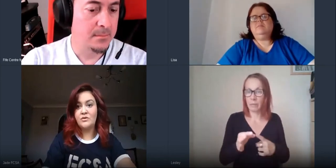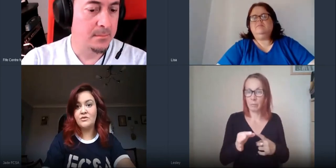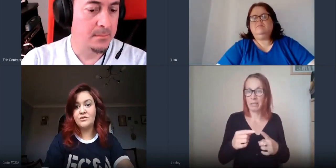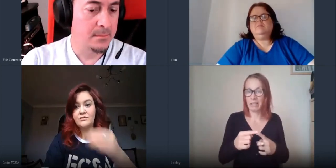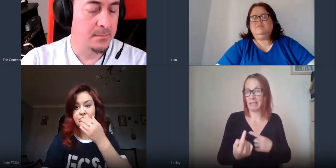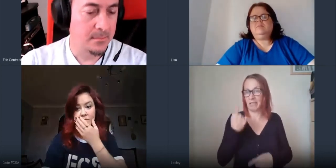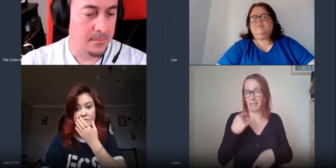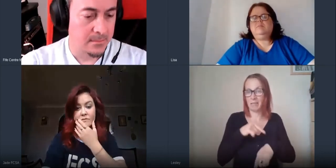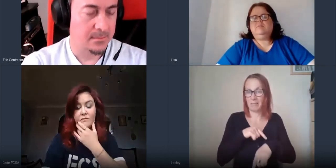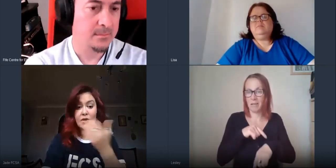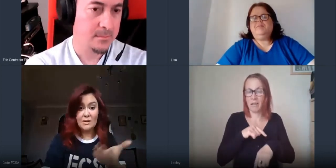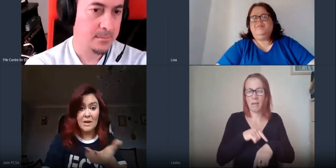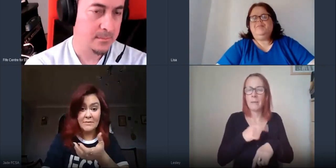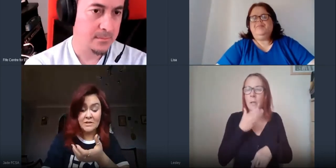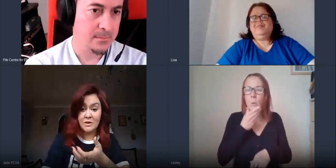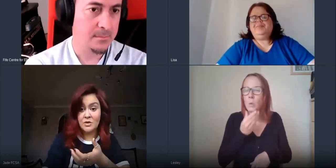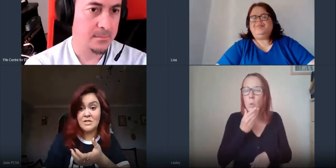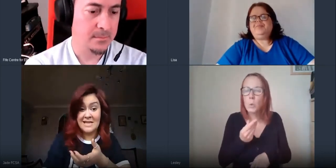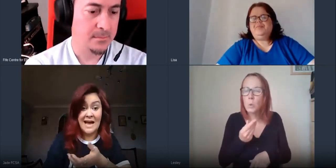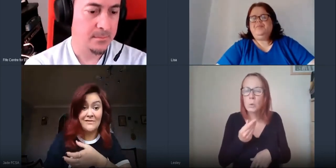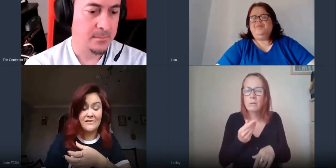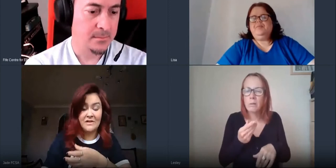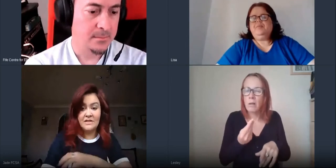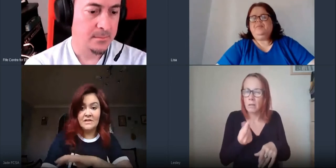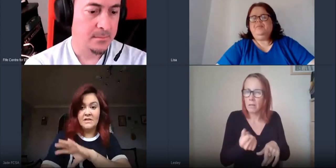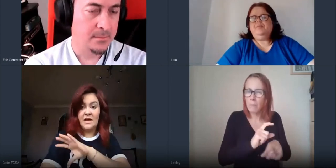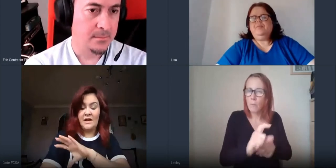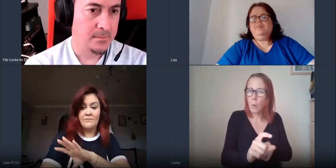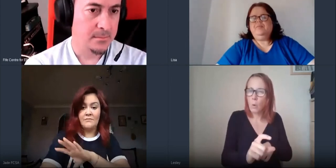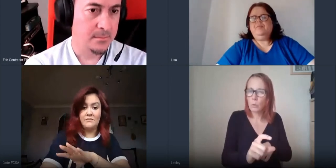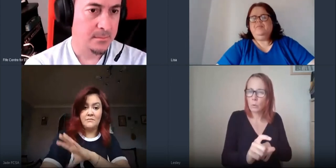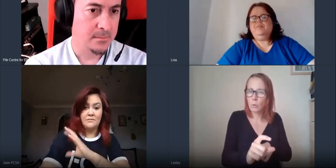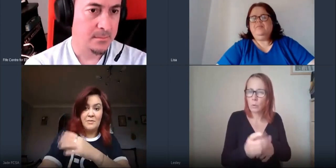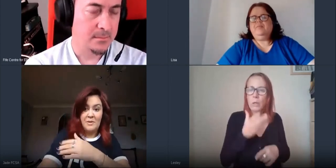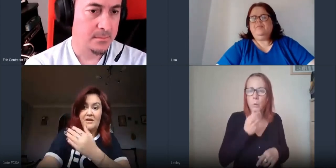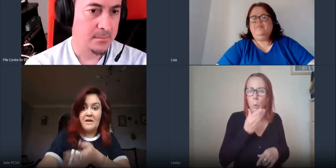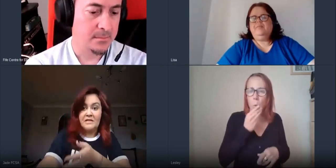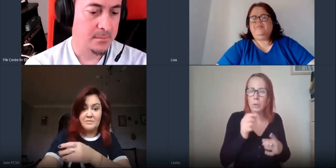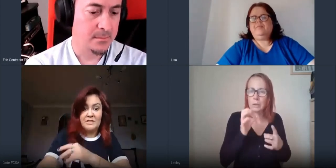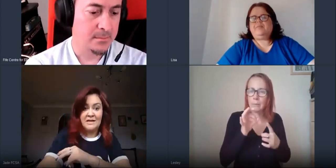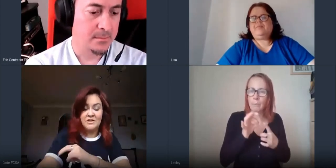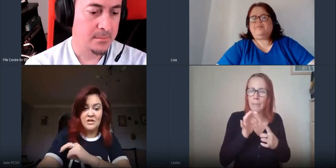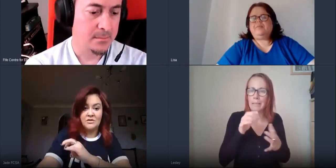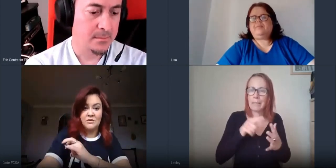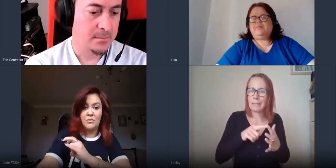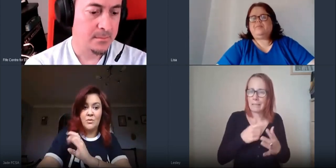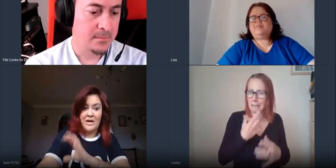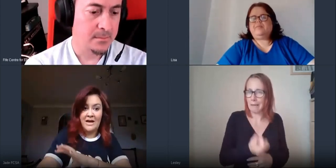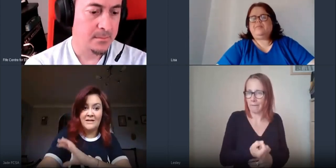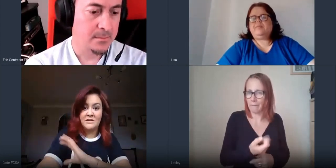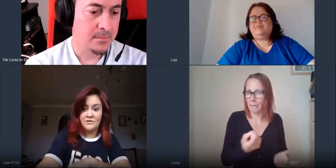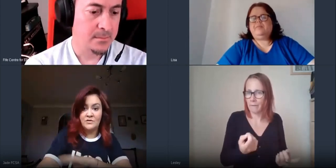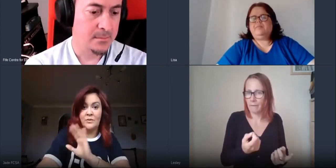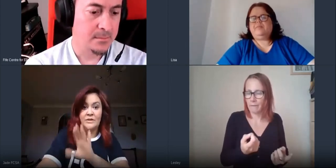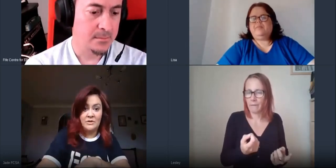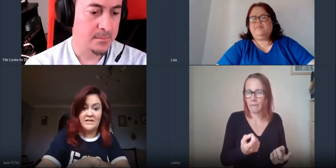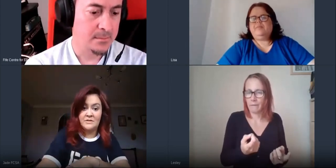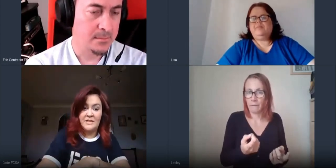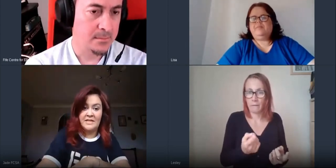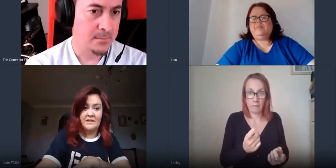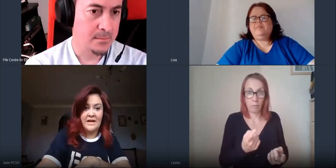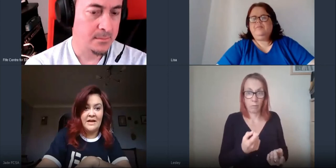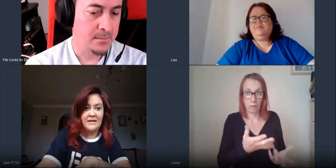use and some of the courses have um ppe as standard so what we had left over we donated